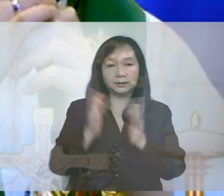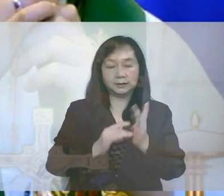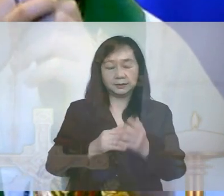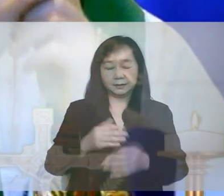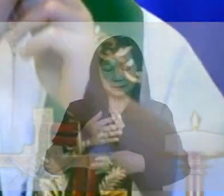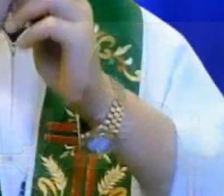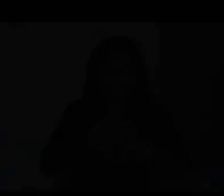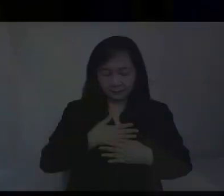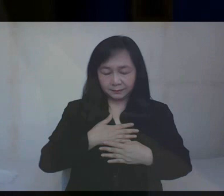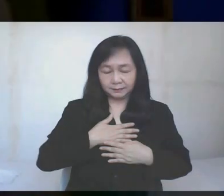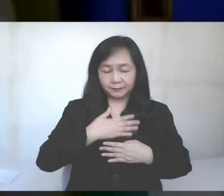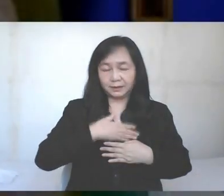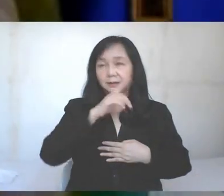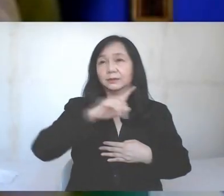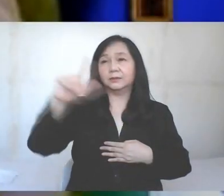of me.